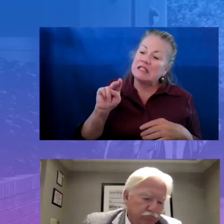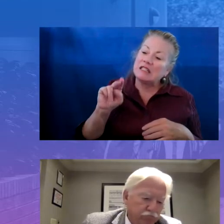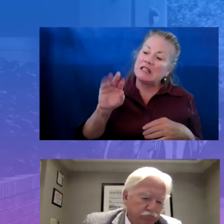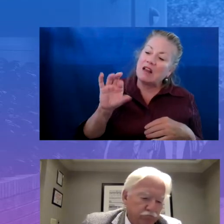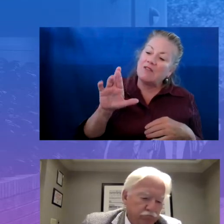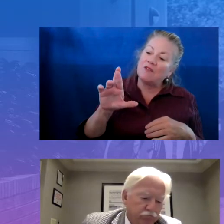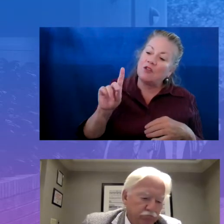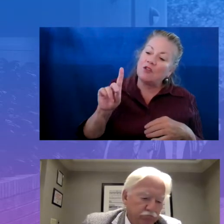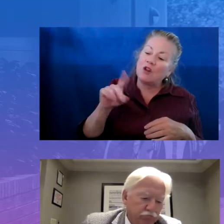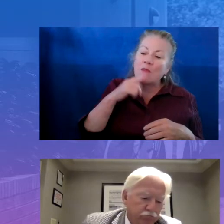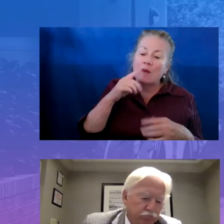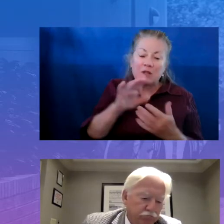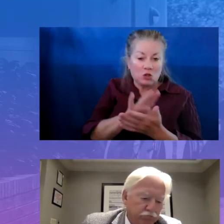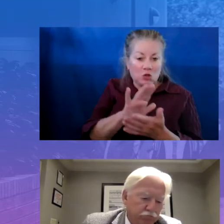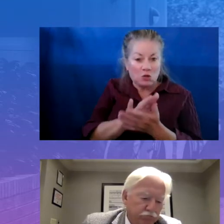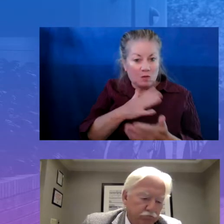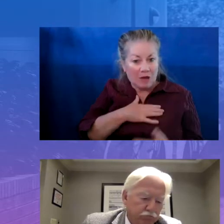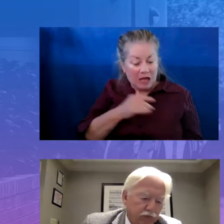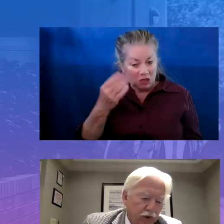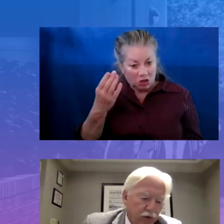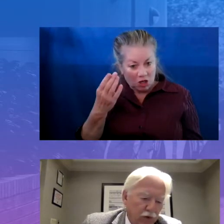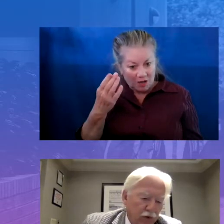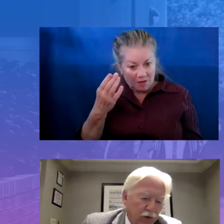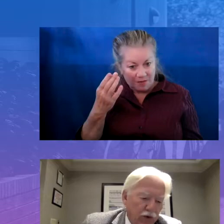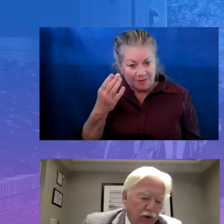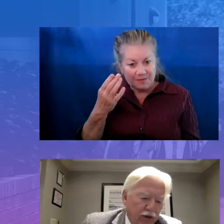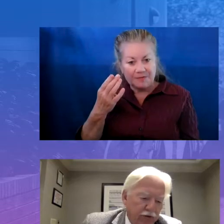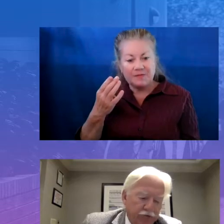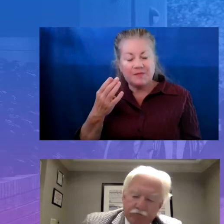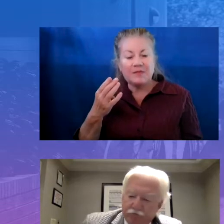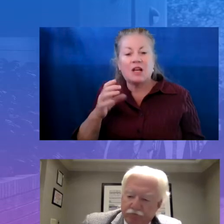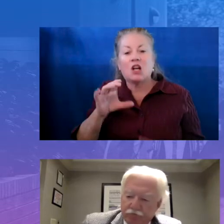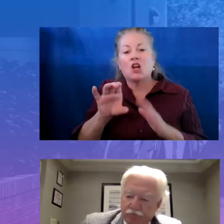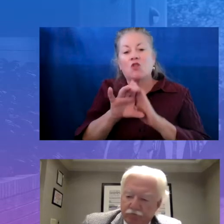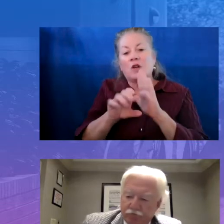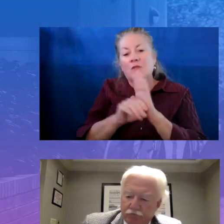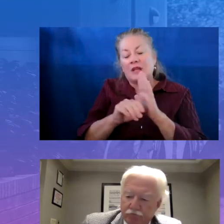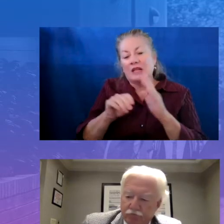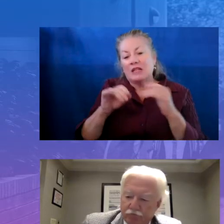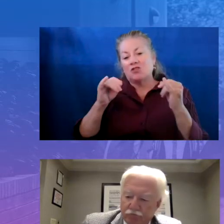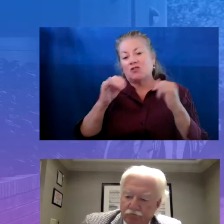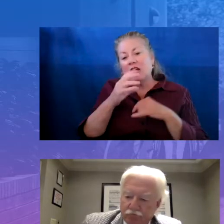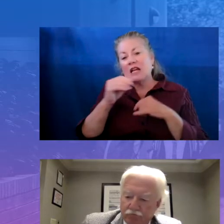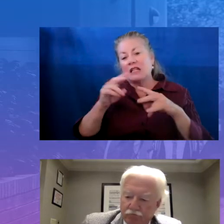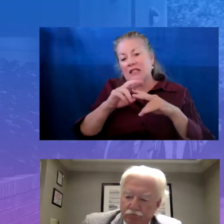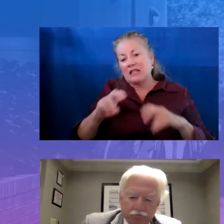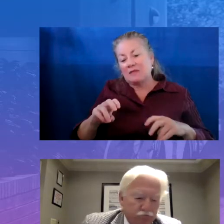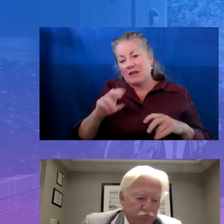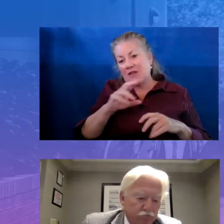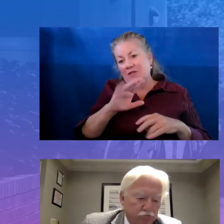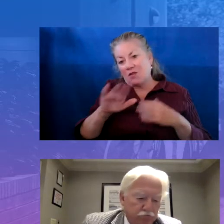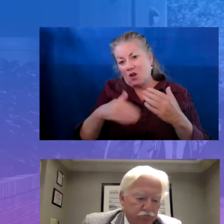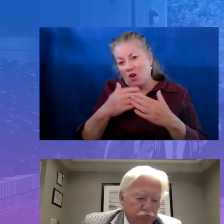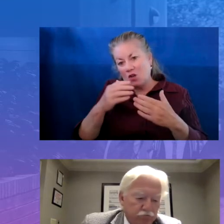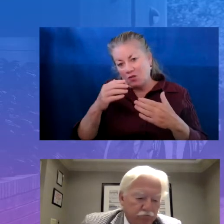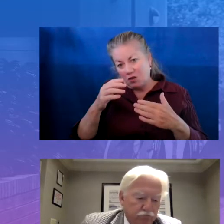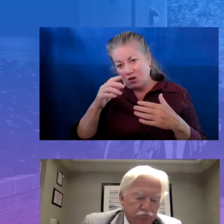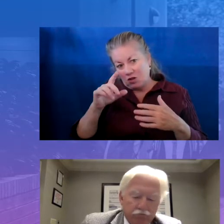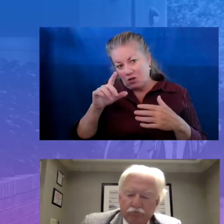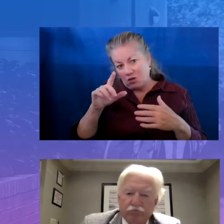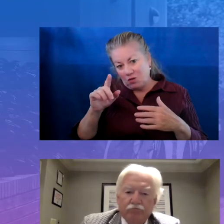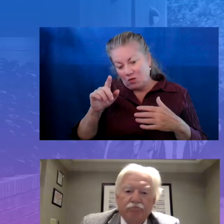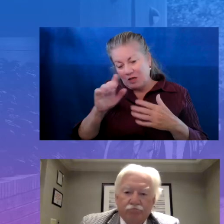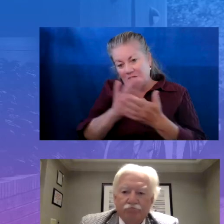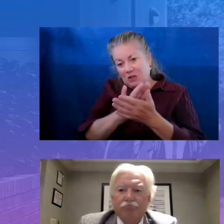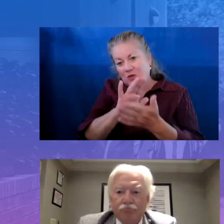job encompasses curriculum, instruction, and assessment for all of our 21 schools and two